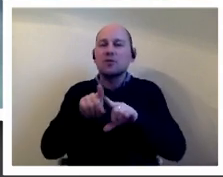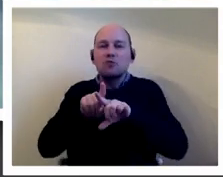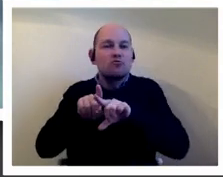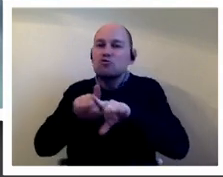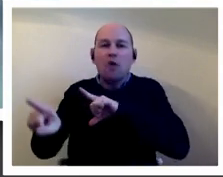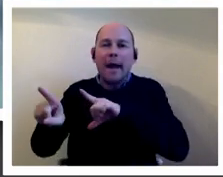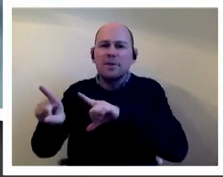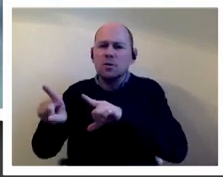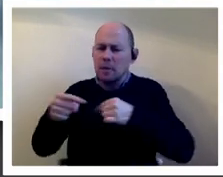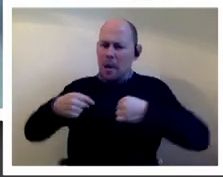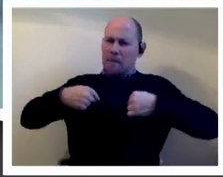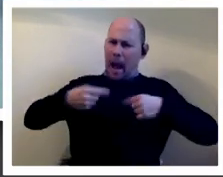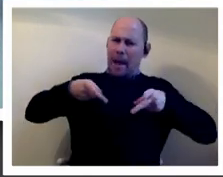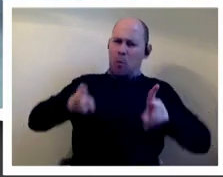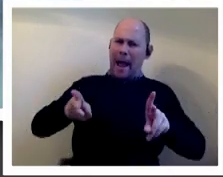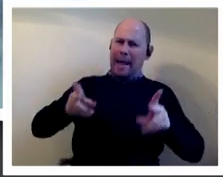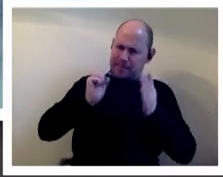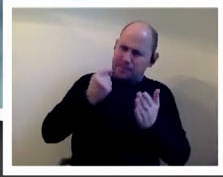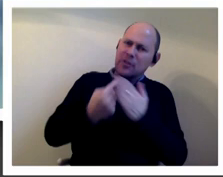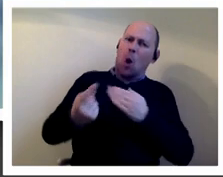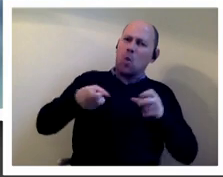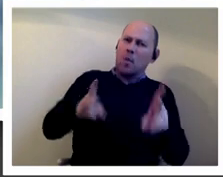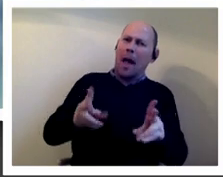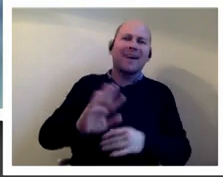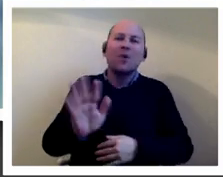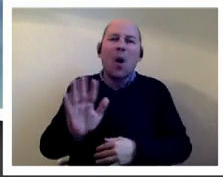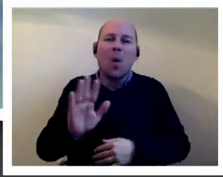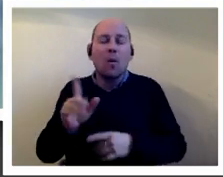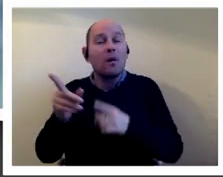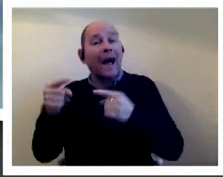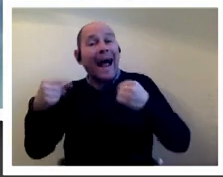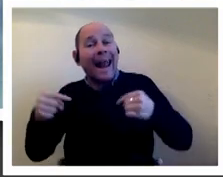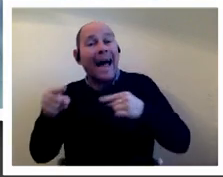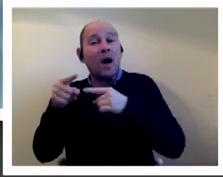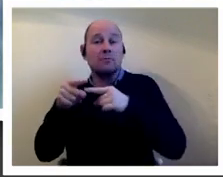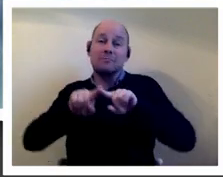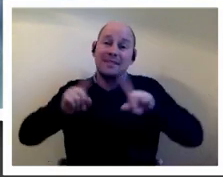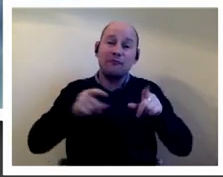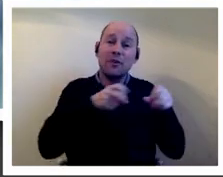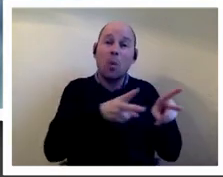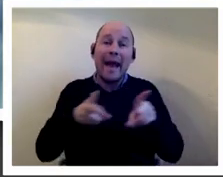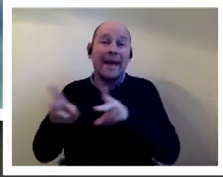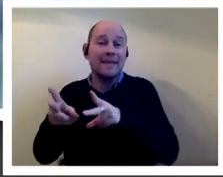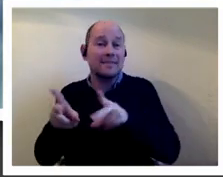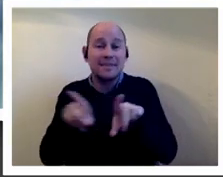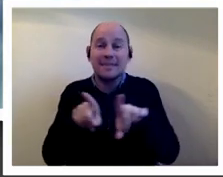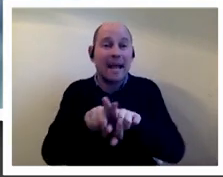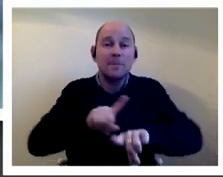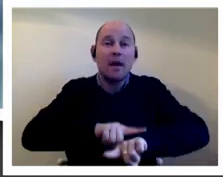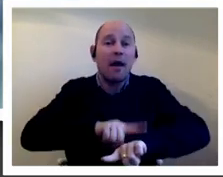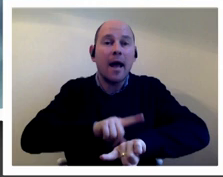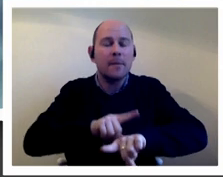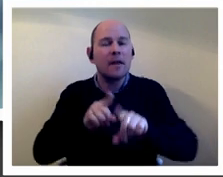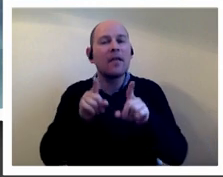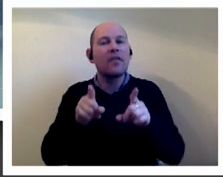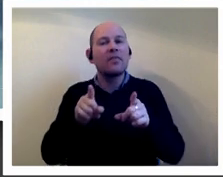say no my way of doing it's the right way um you know kind of maybe allowing there to be lots of different ways going on as well um i think is maybe one